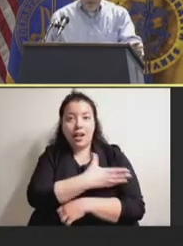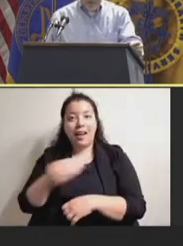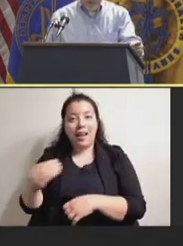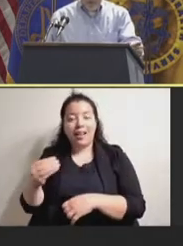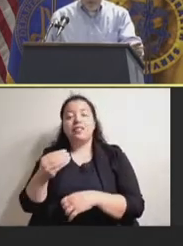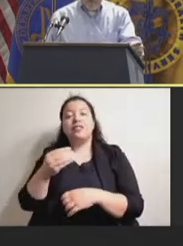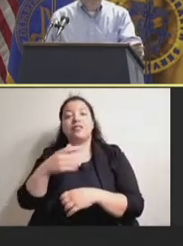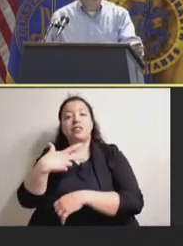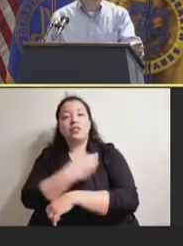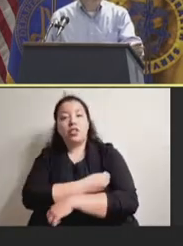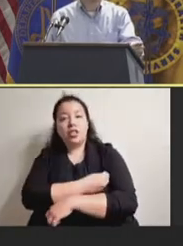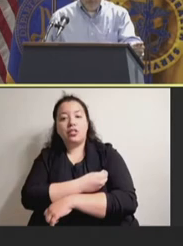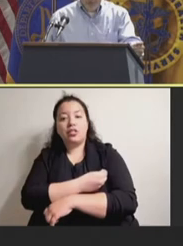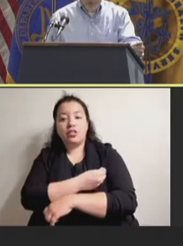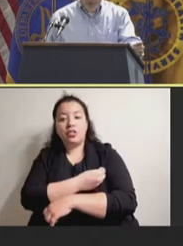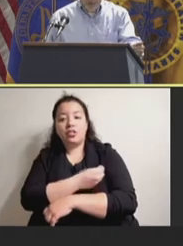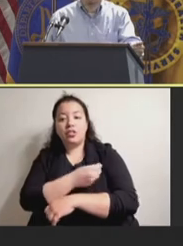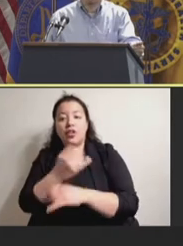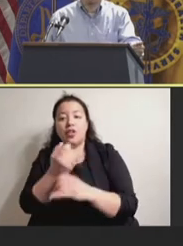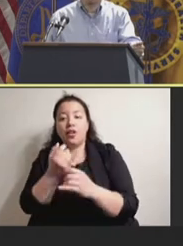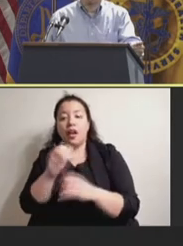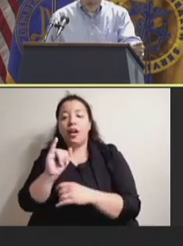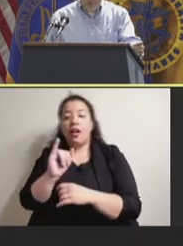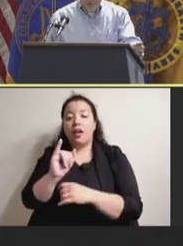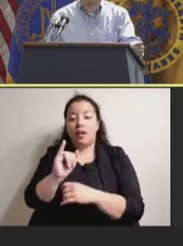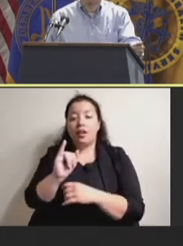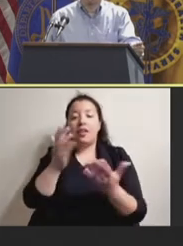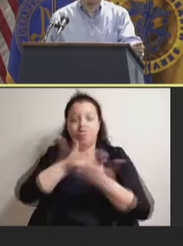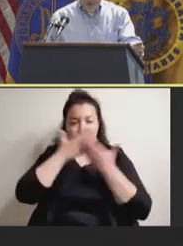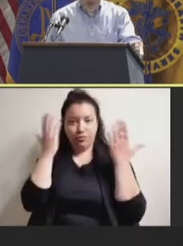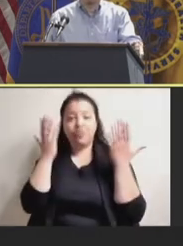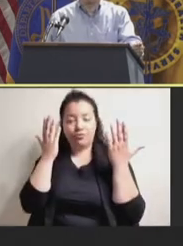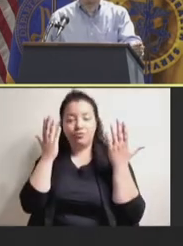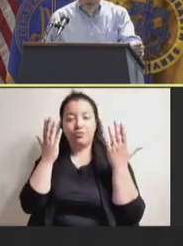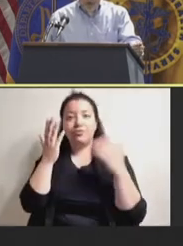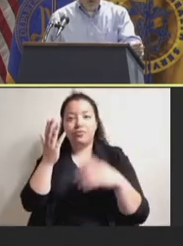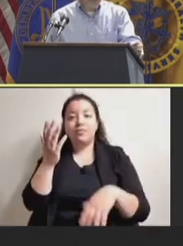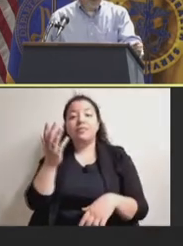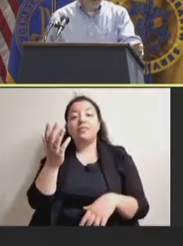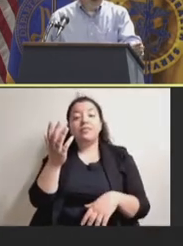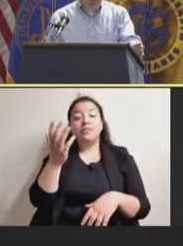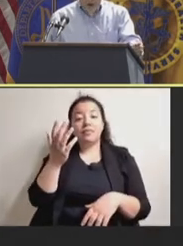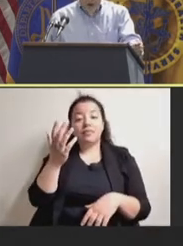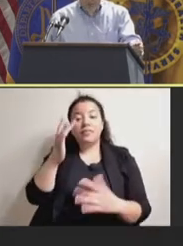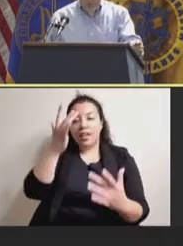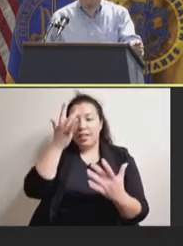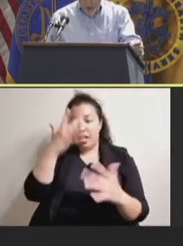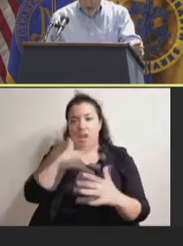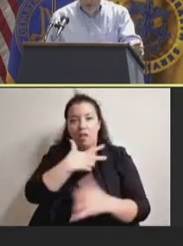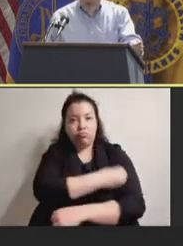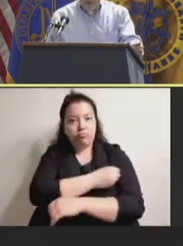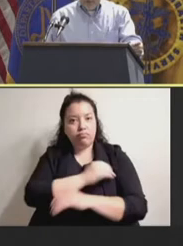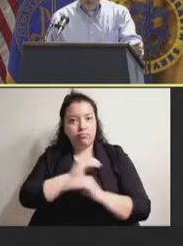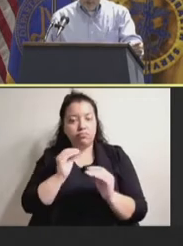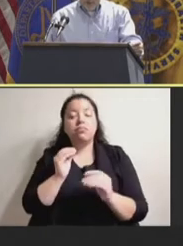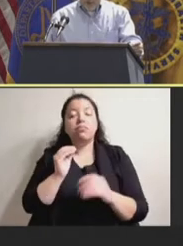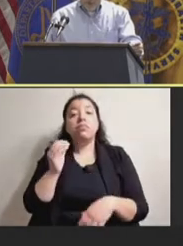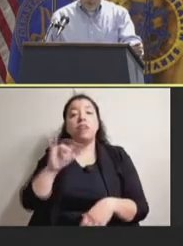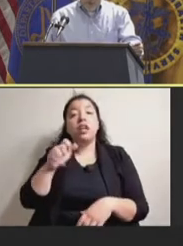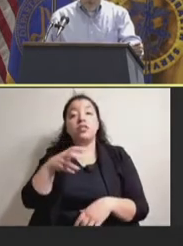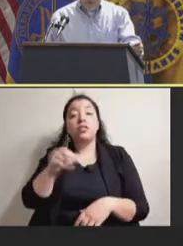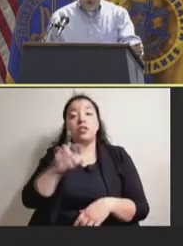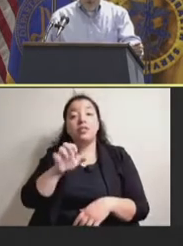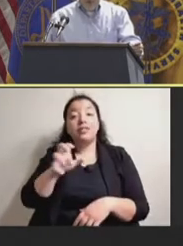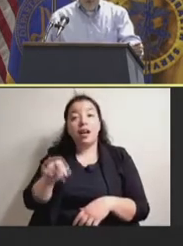as well as the investigation of severe hepatitis in children. Finally, John Dunn updated us on the current